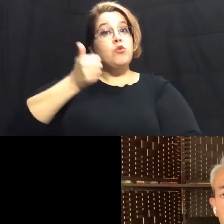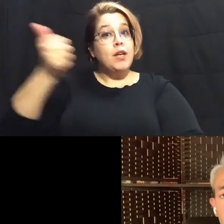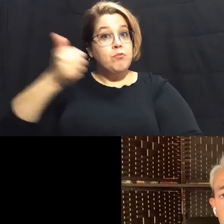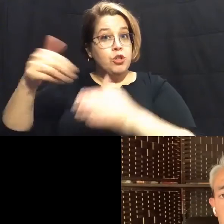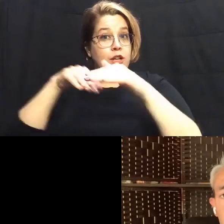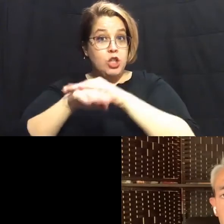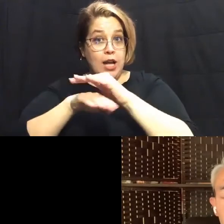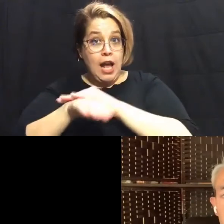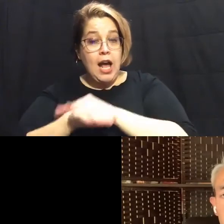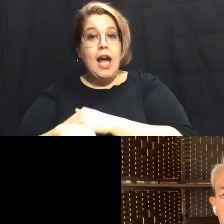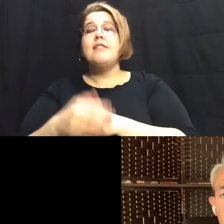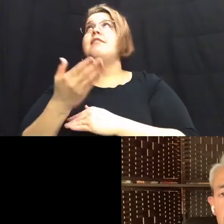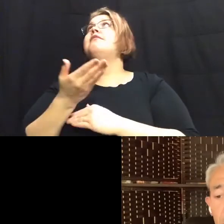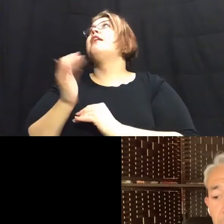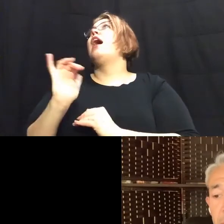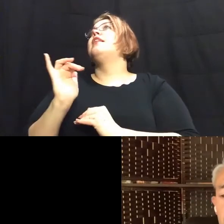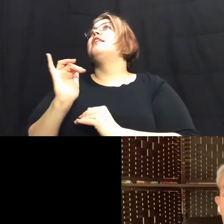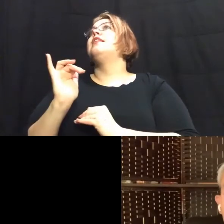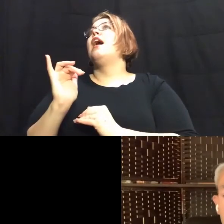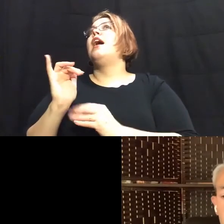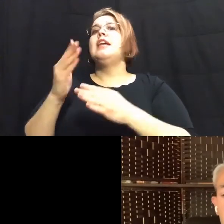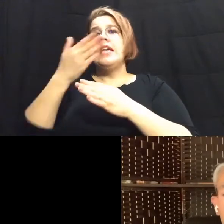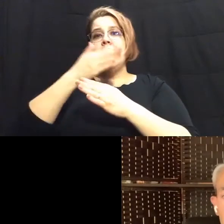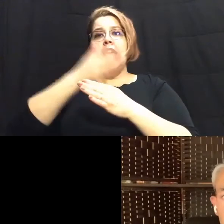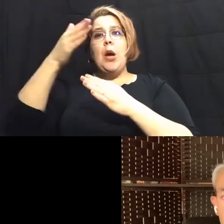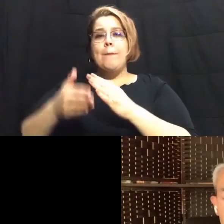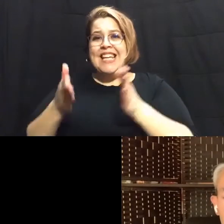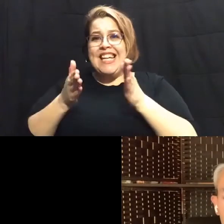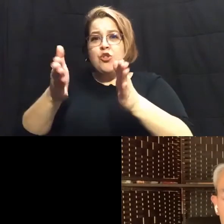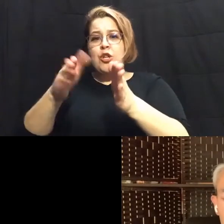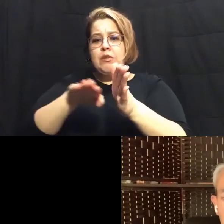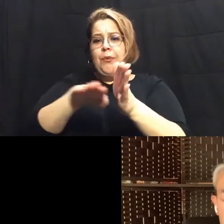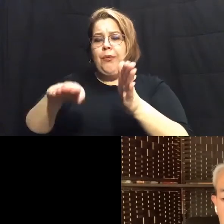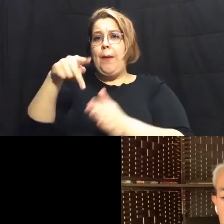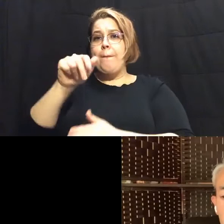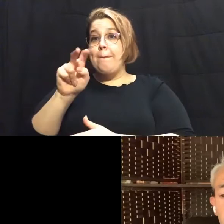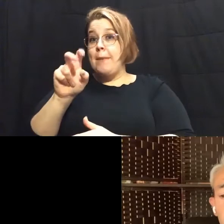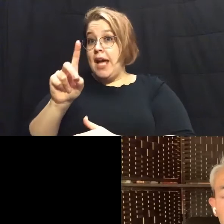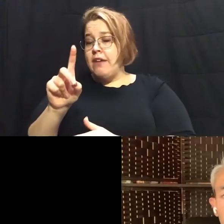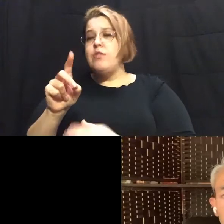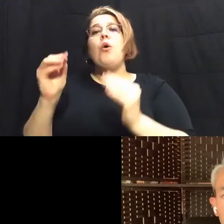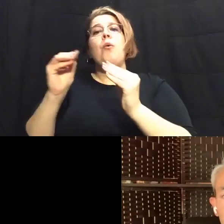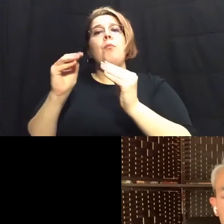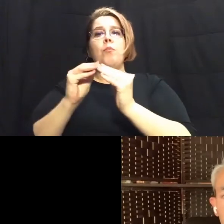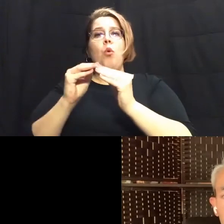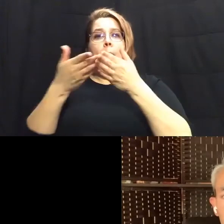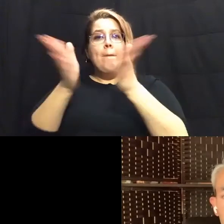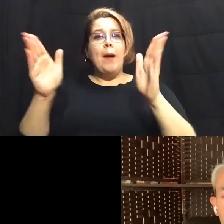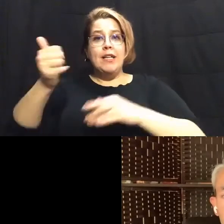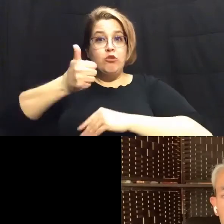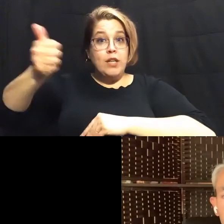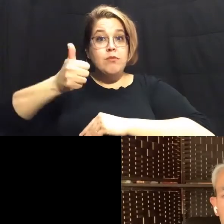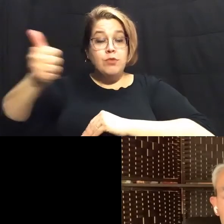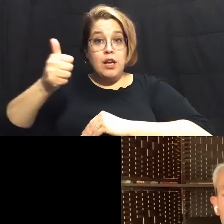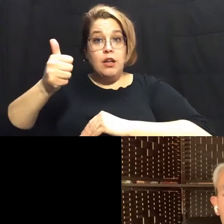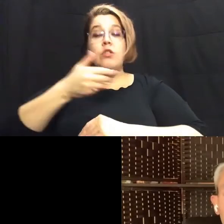uh things like increasing complete streets uh increasing the use of public transportation uh and uh ensuring